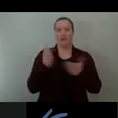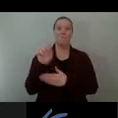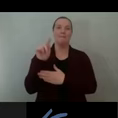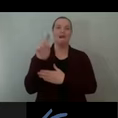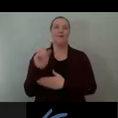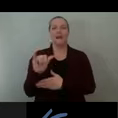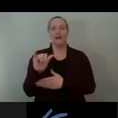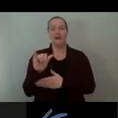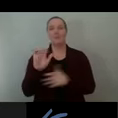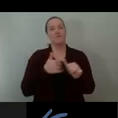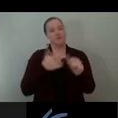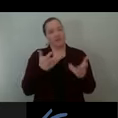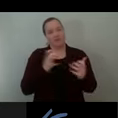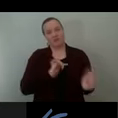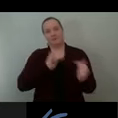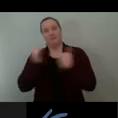Jeff.